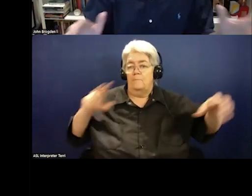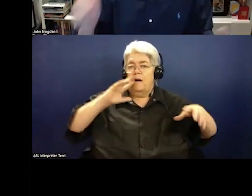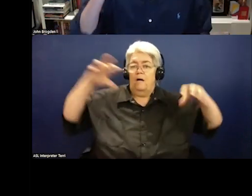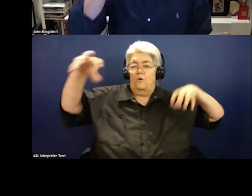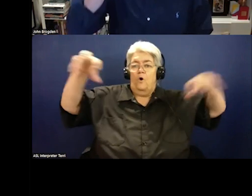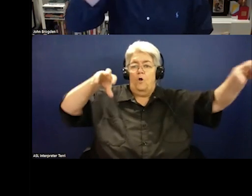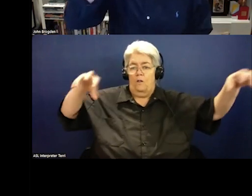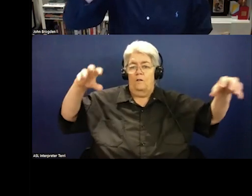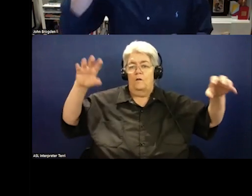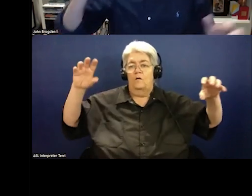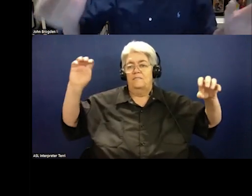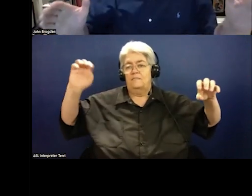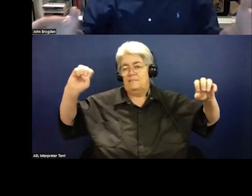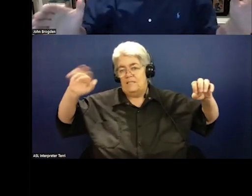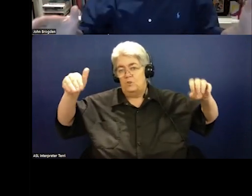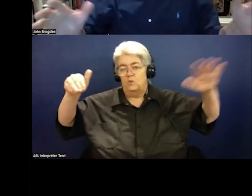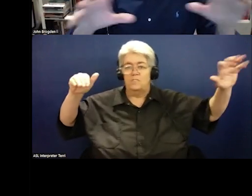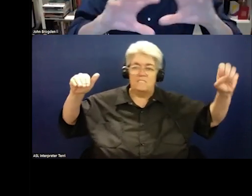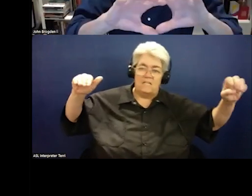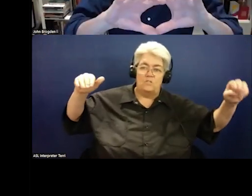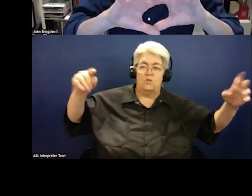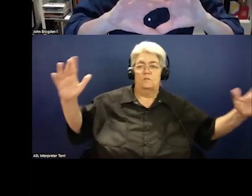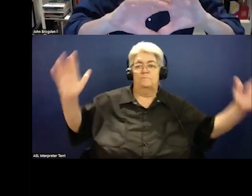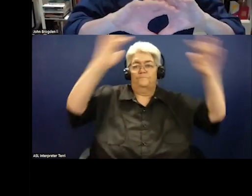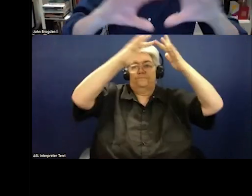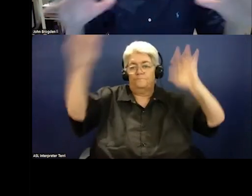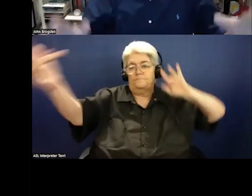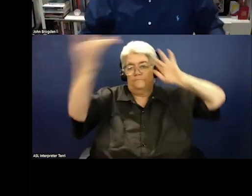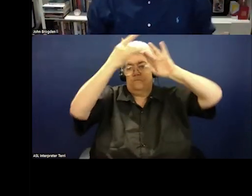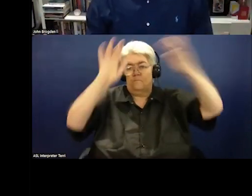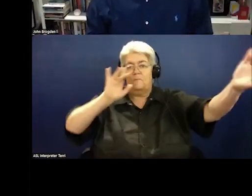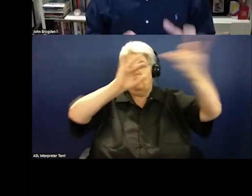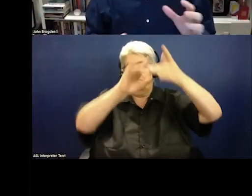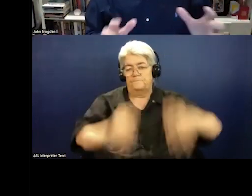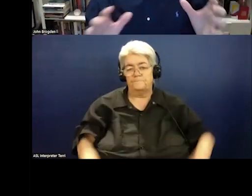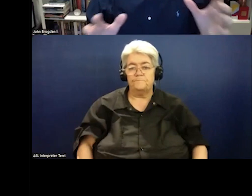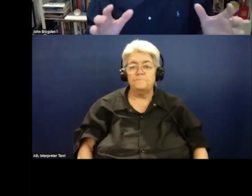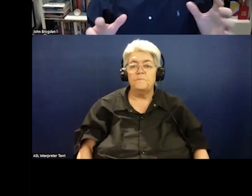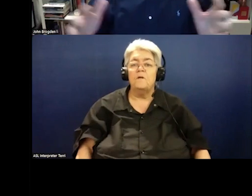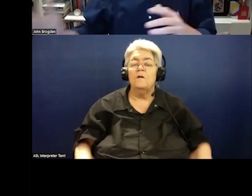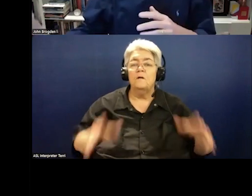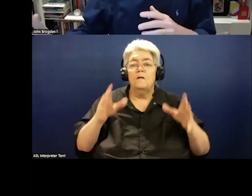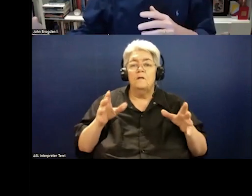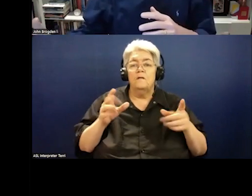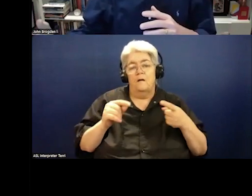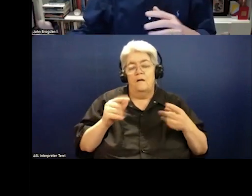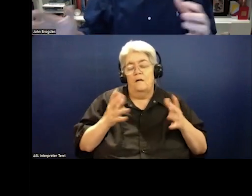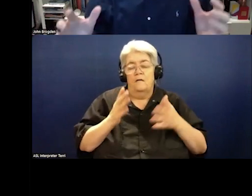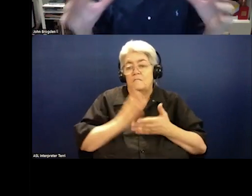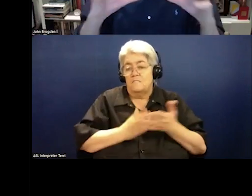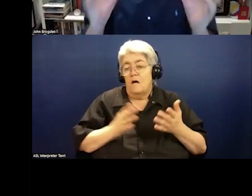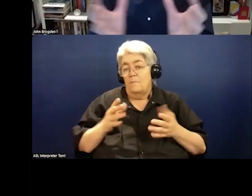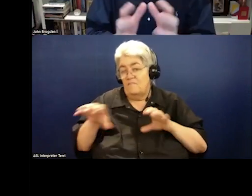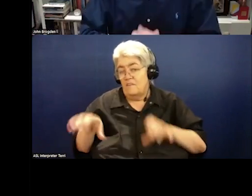crisis centre, suicide call centre basis? Some of our members do more than that,